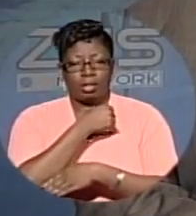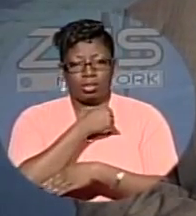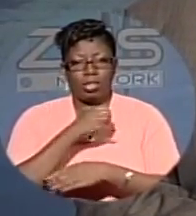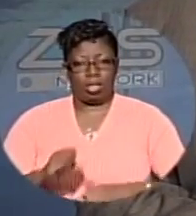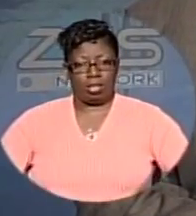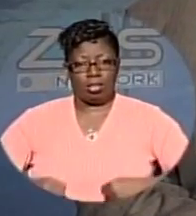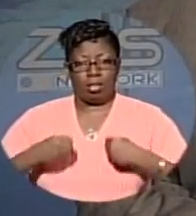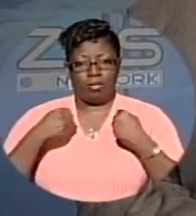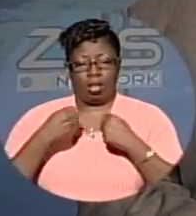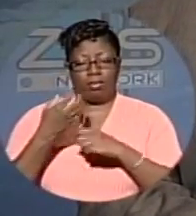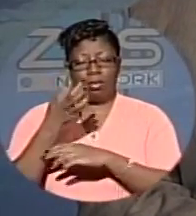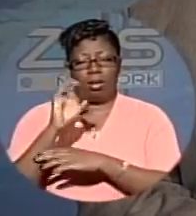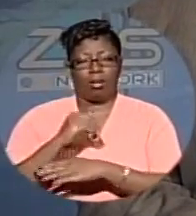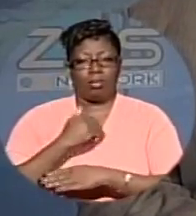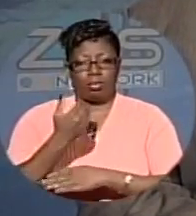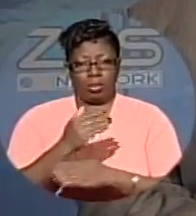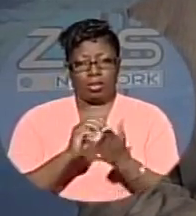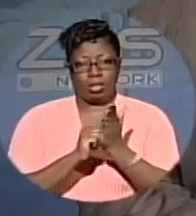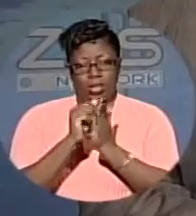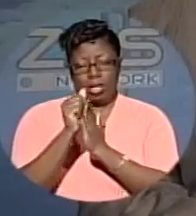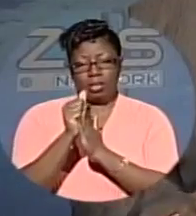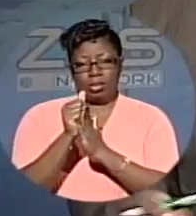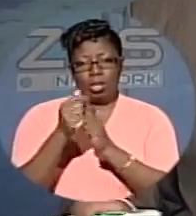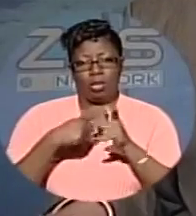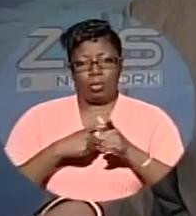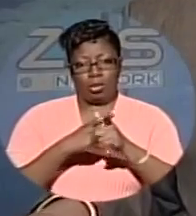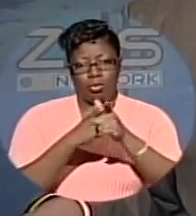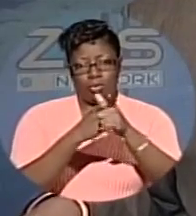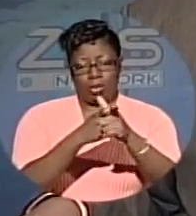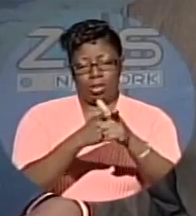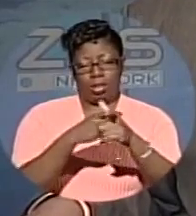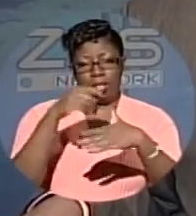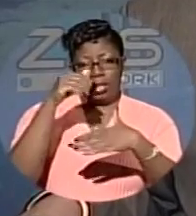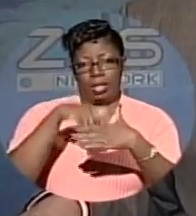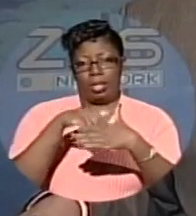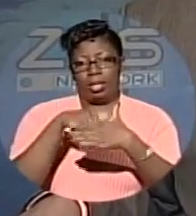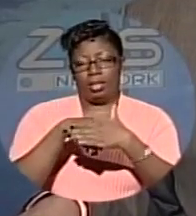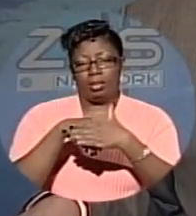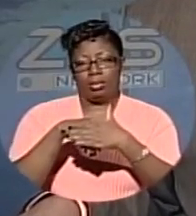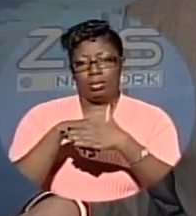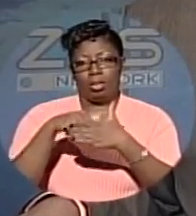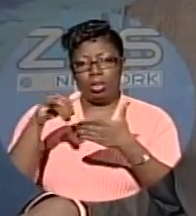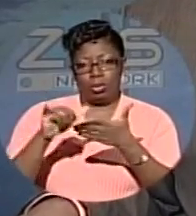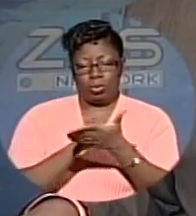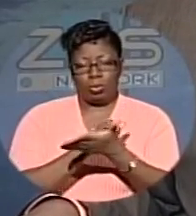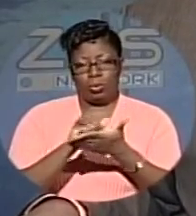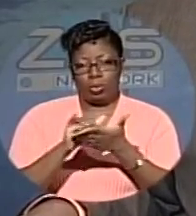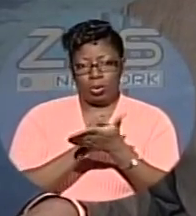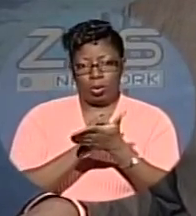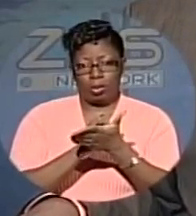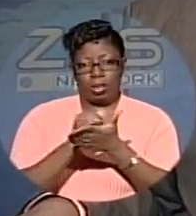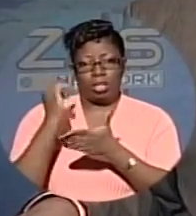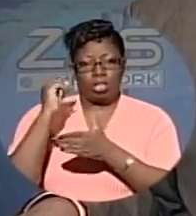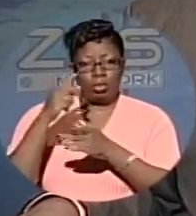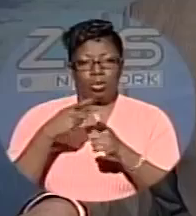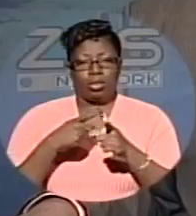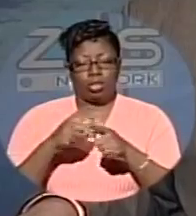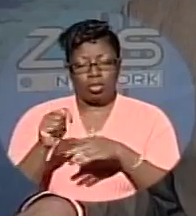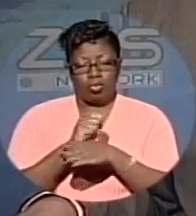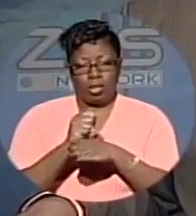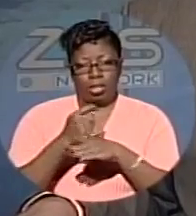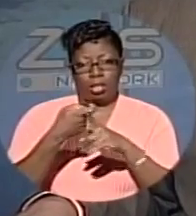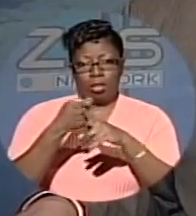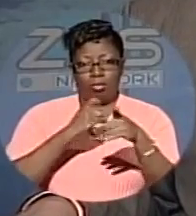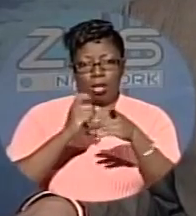cancer society in one of the world's largest marathons in New York next month. Dr. Shera-Jackson has been training for the race since February.